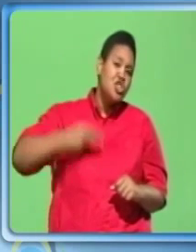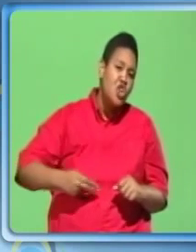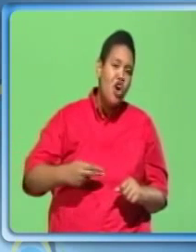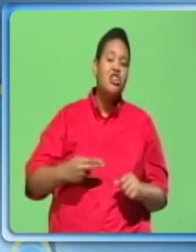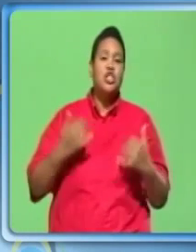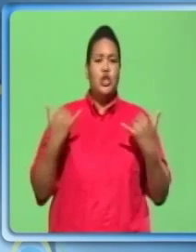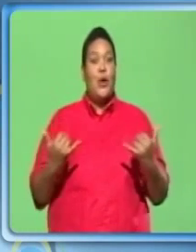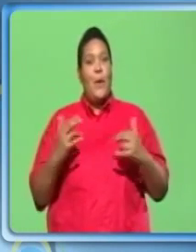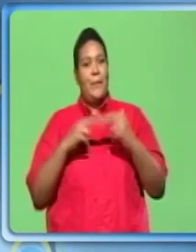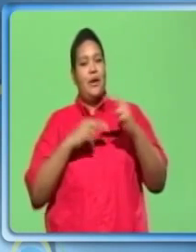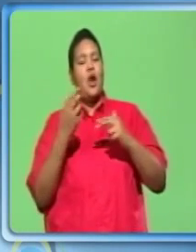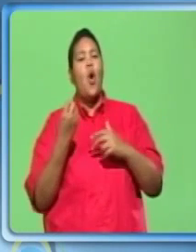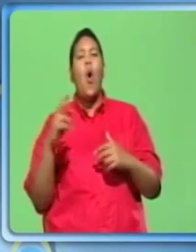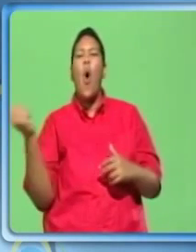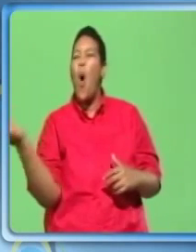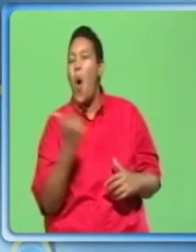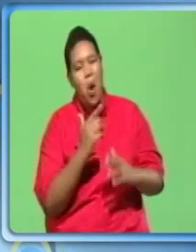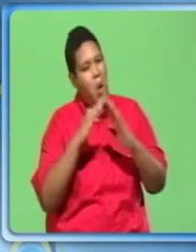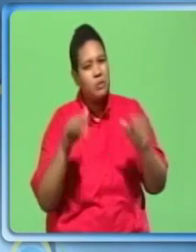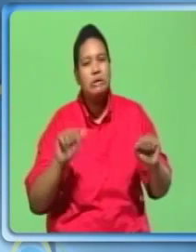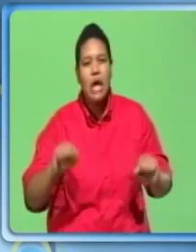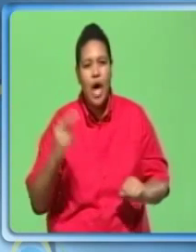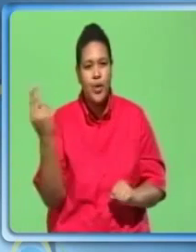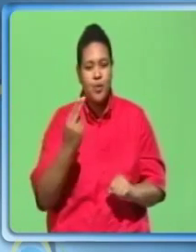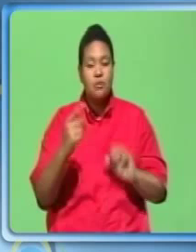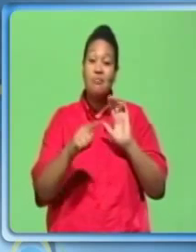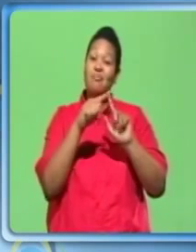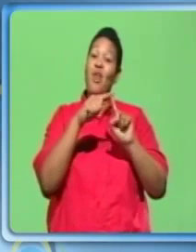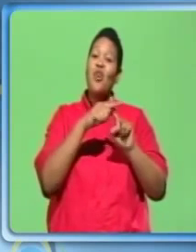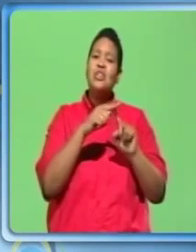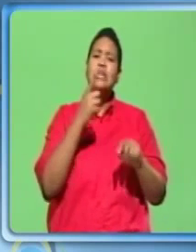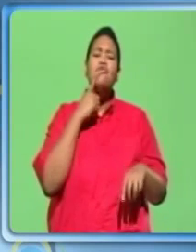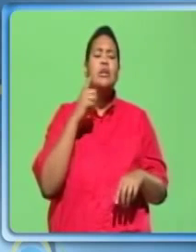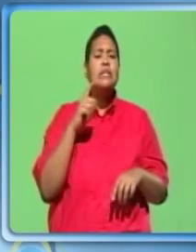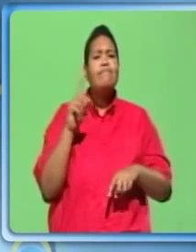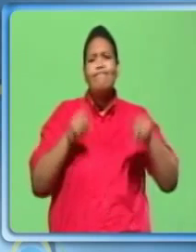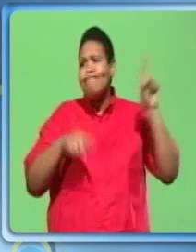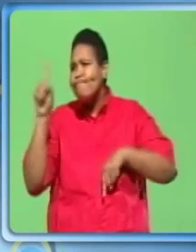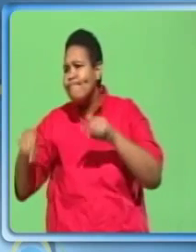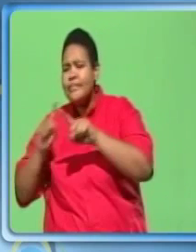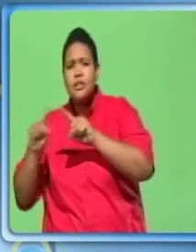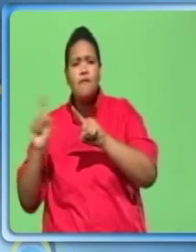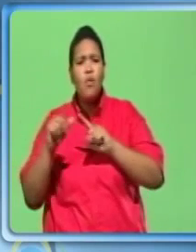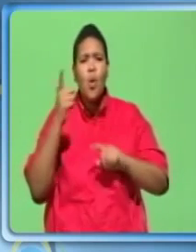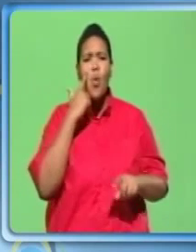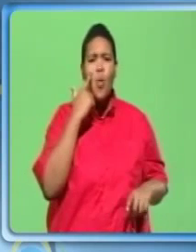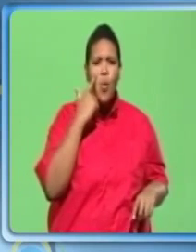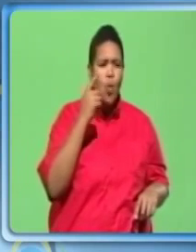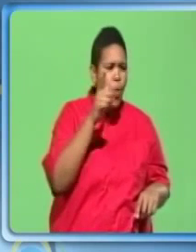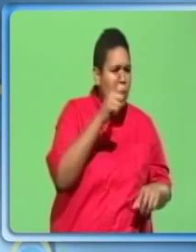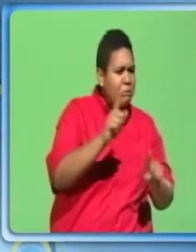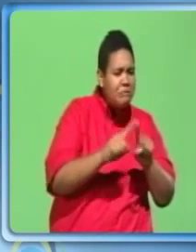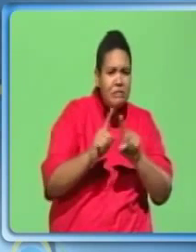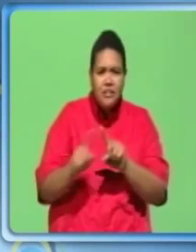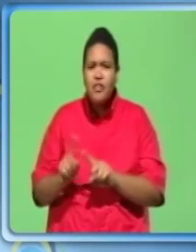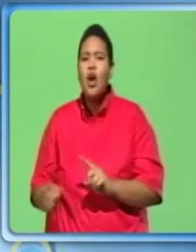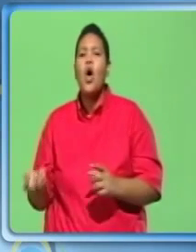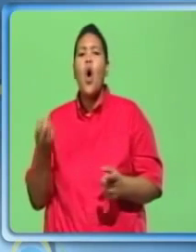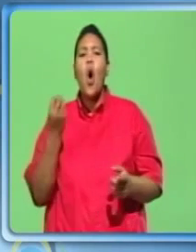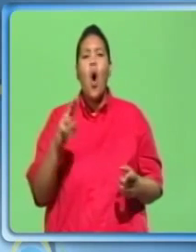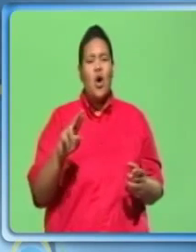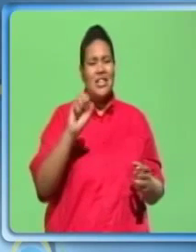virtually all. Advantages, available in different looks including cedar shingles, slate or